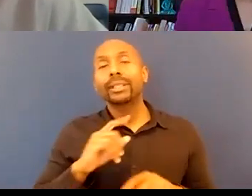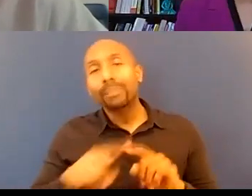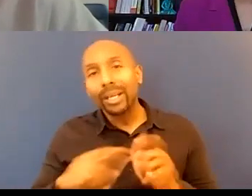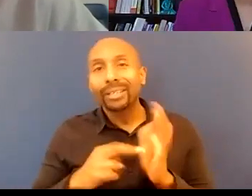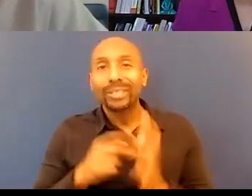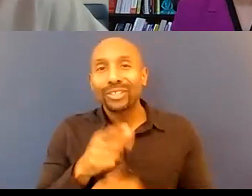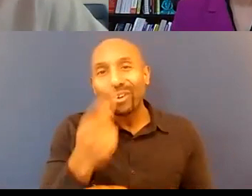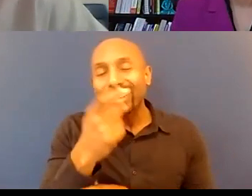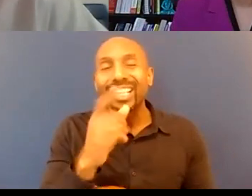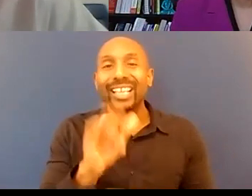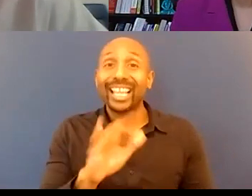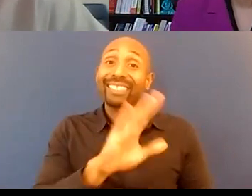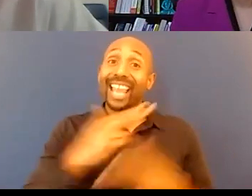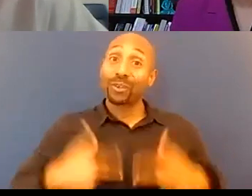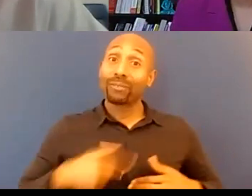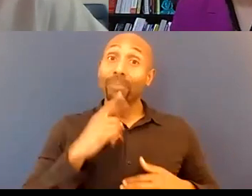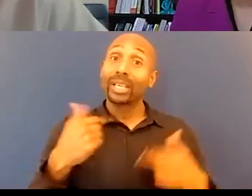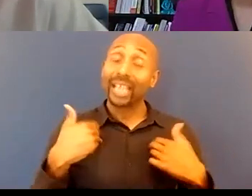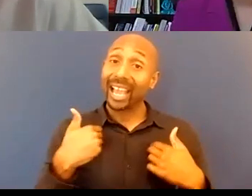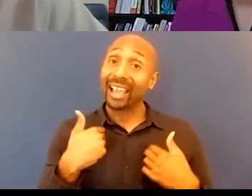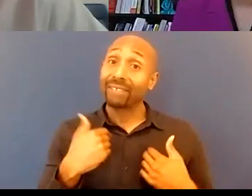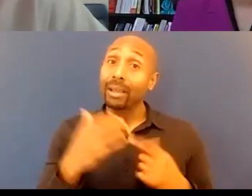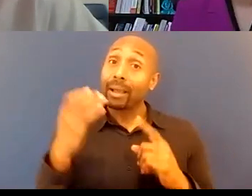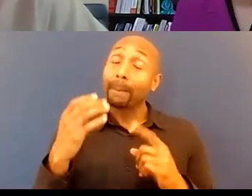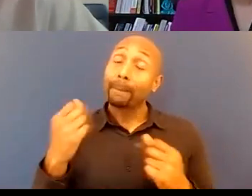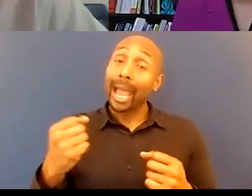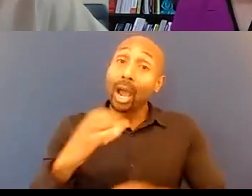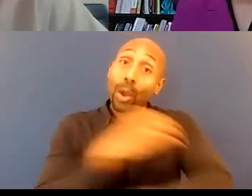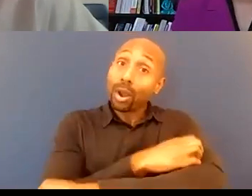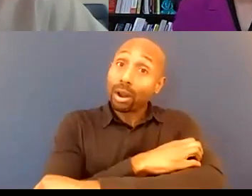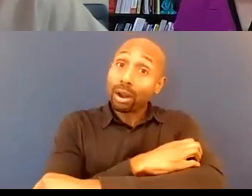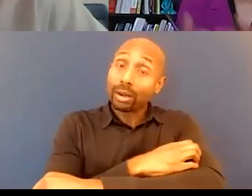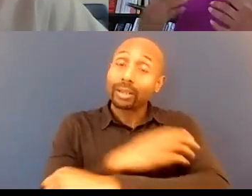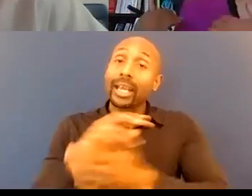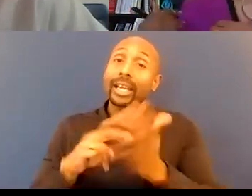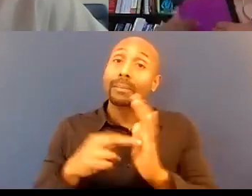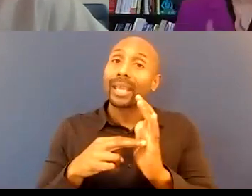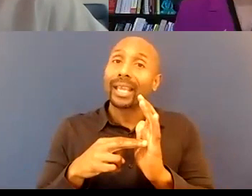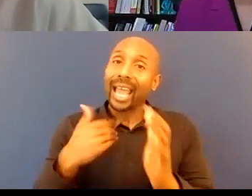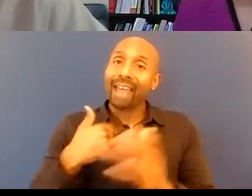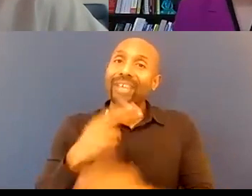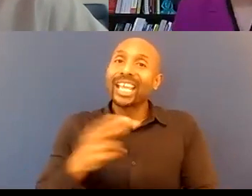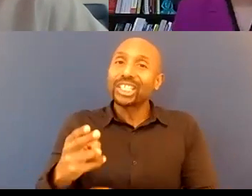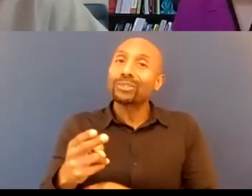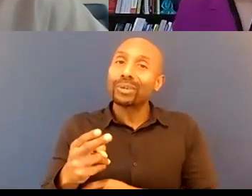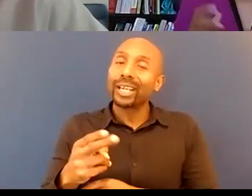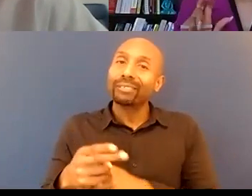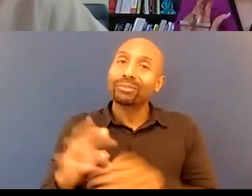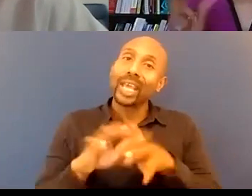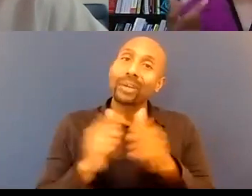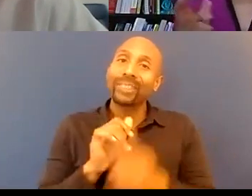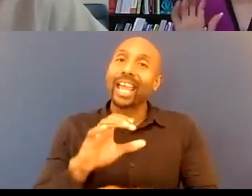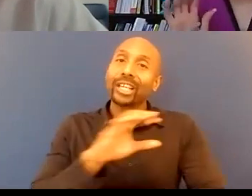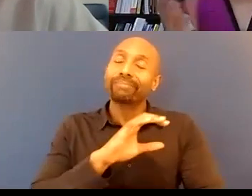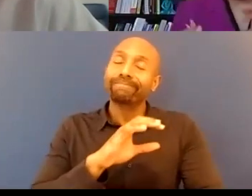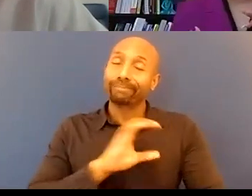power of that uniform and what it meant historically and currently for some folks we're not talking about ancient history we're talking about recent history so i think there is